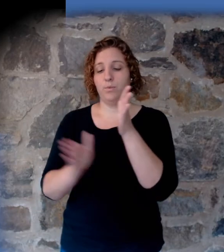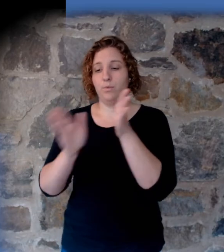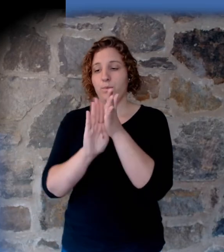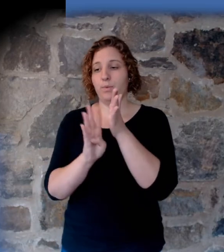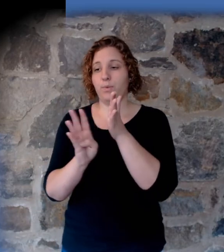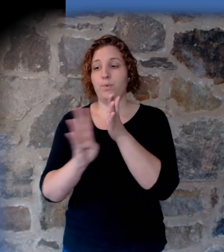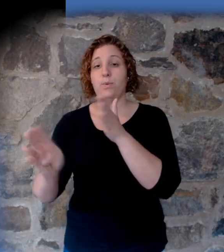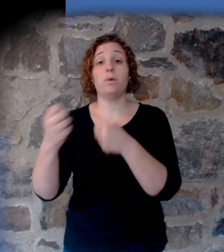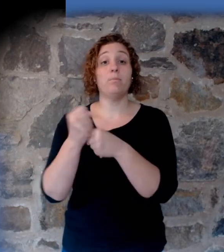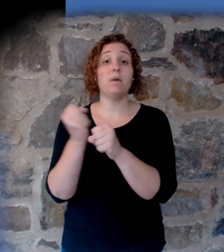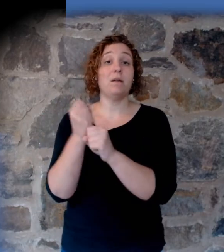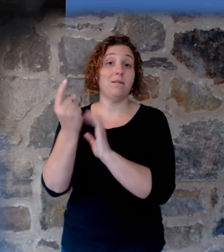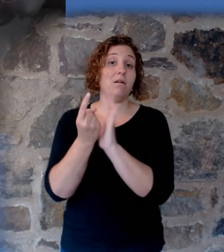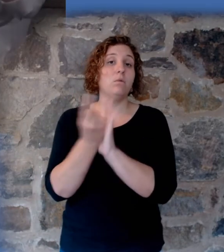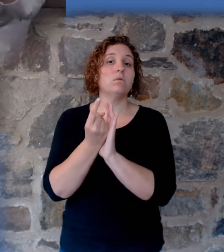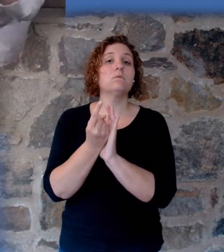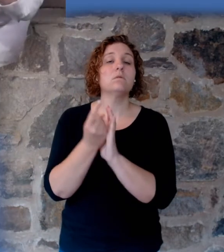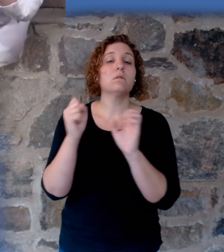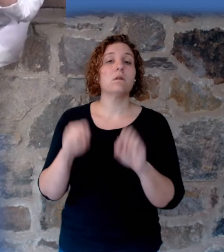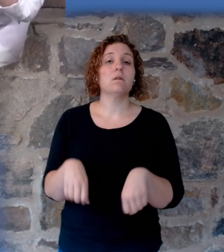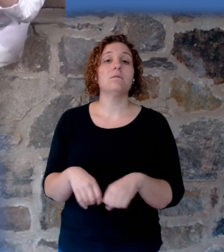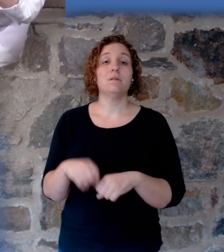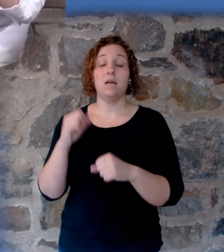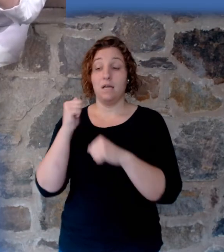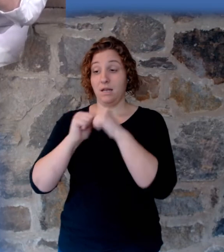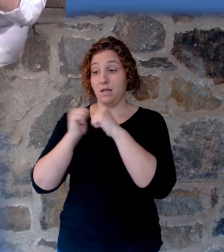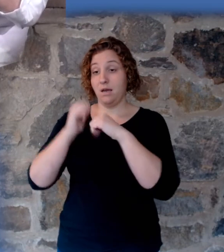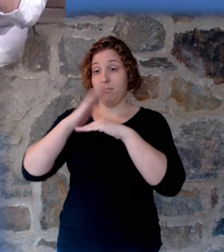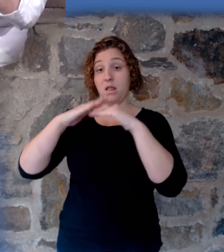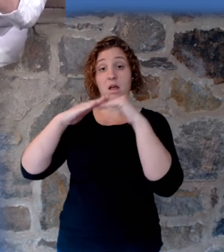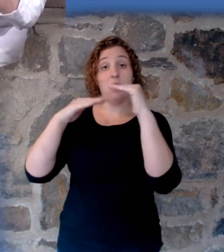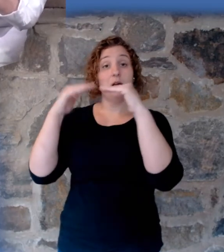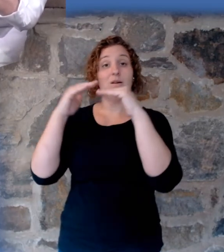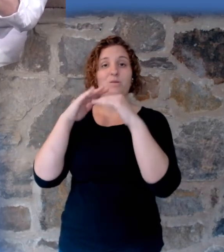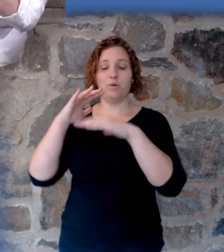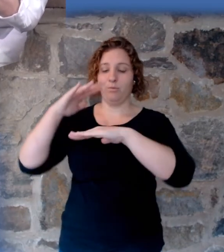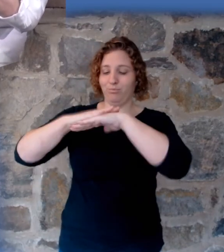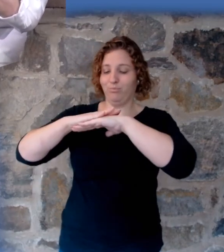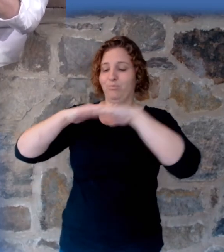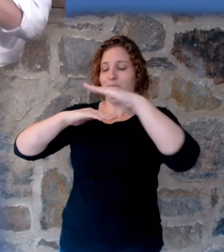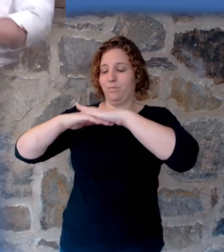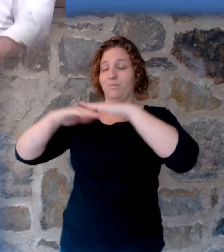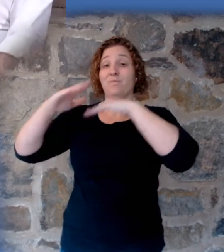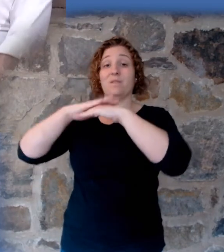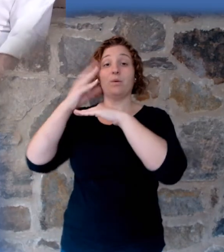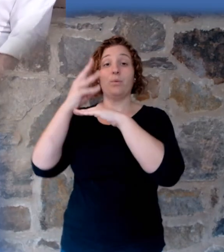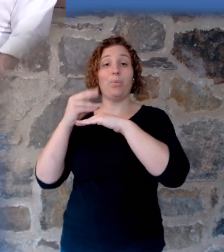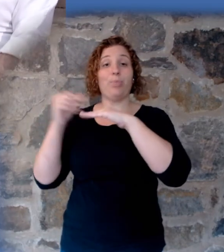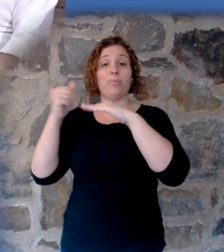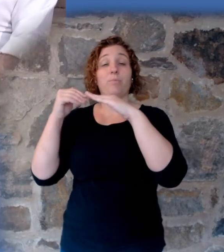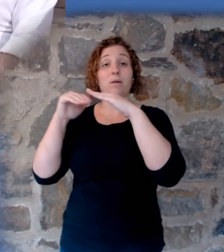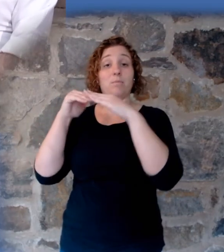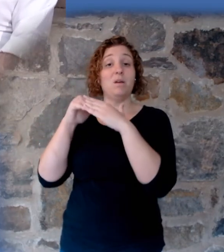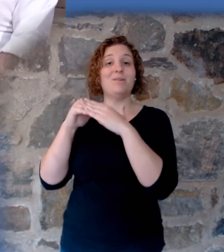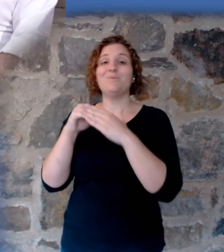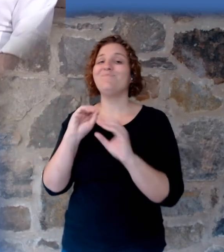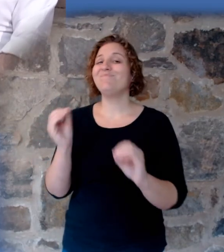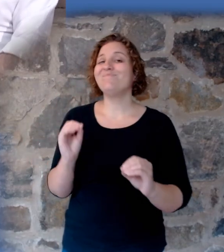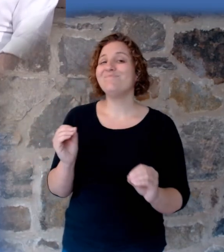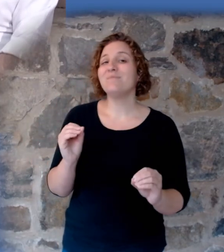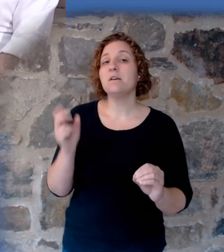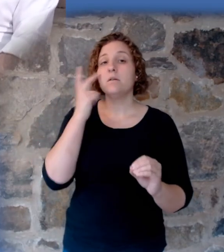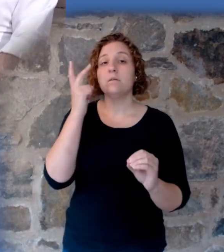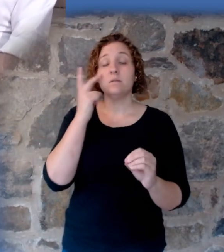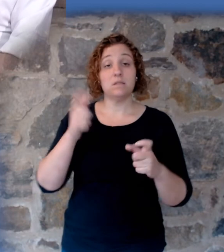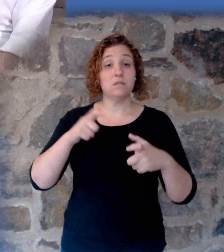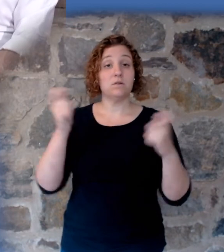And all those layers are tight, no erosion between them. So looking at what we see with Grand Canyon, the